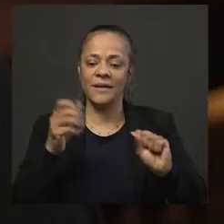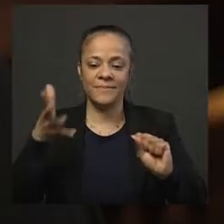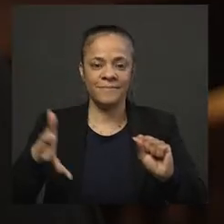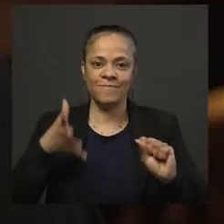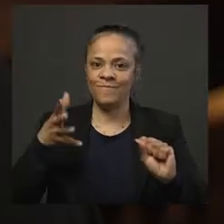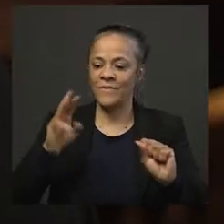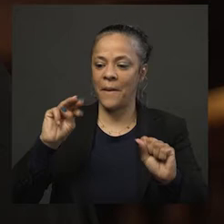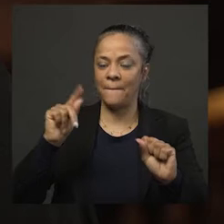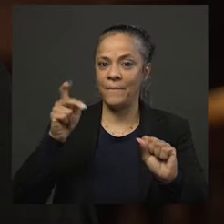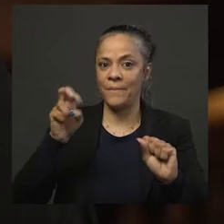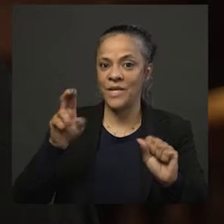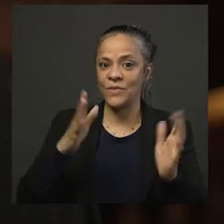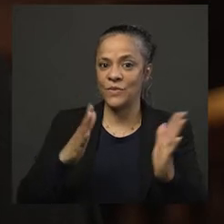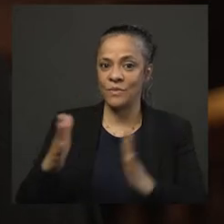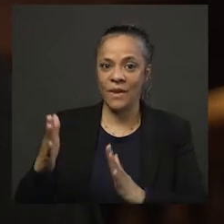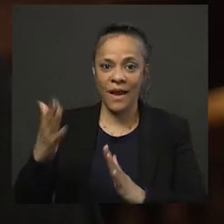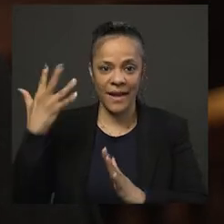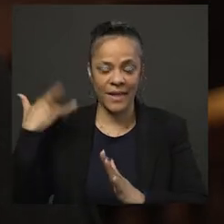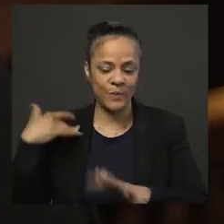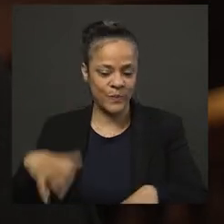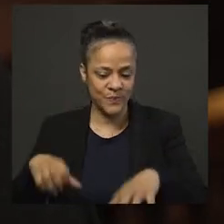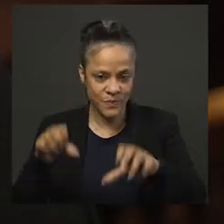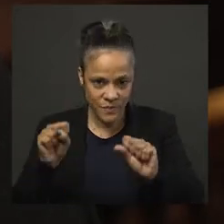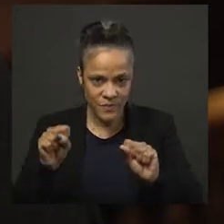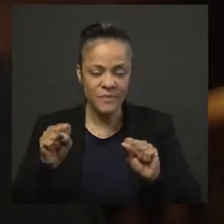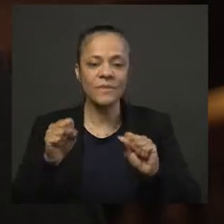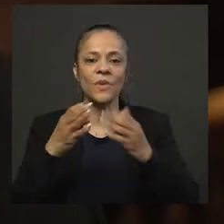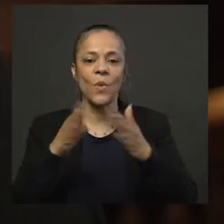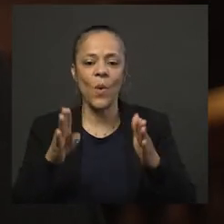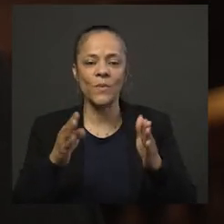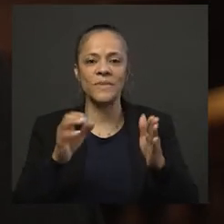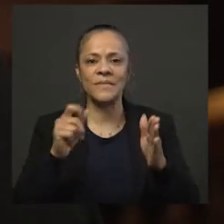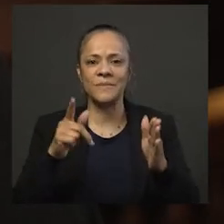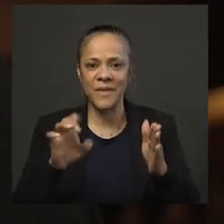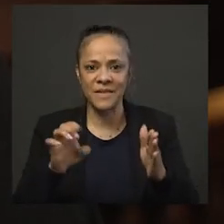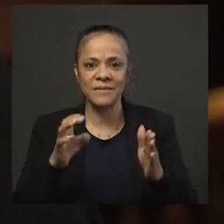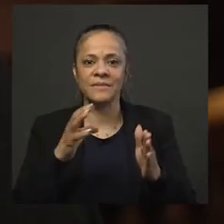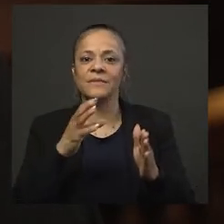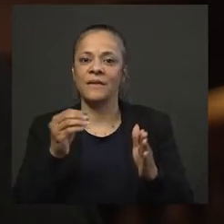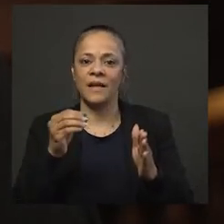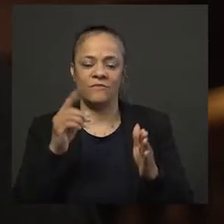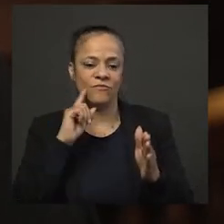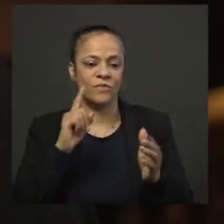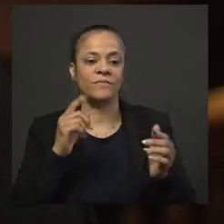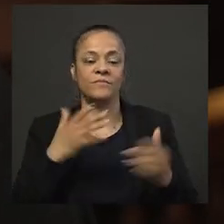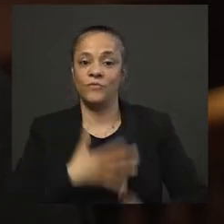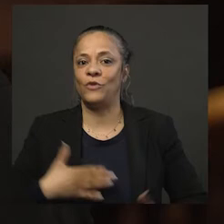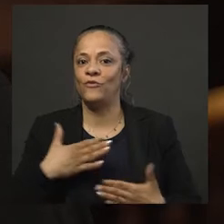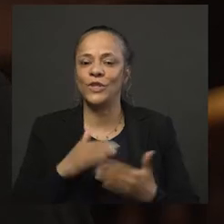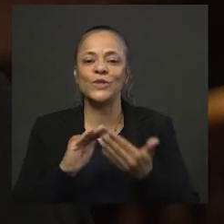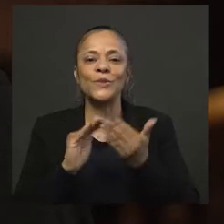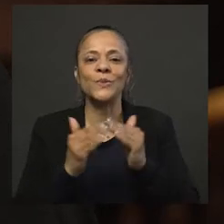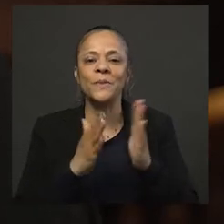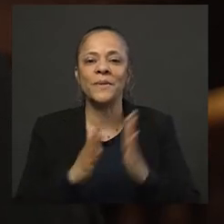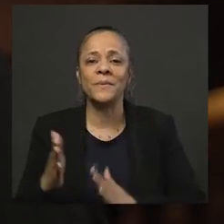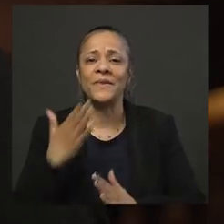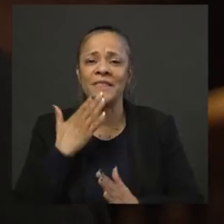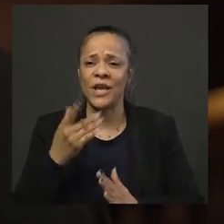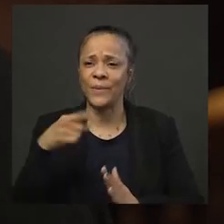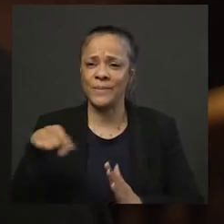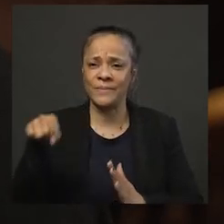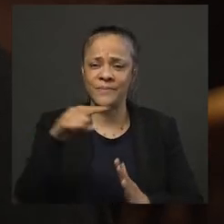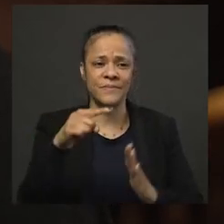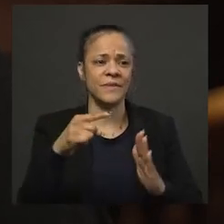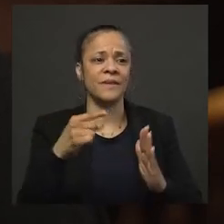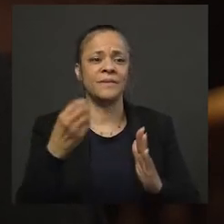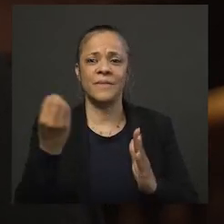overdue update of our Master Plan including the Land Use Plan, the Open Space, Recreation and Community Facilities Plan. Thanks